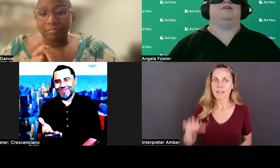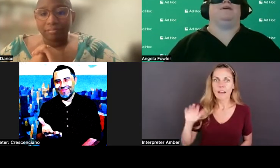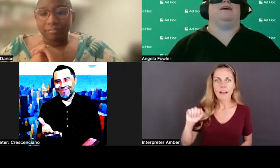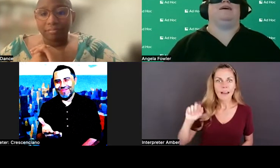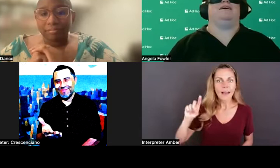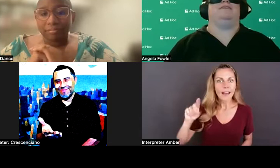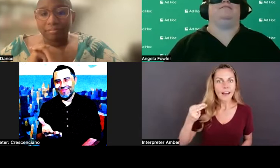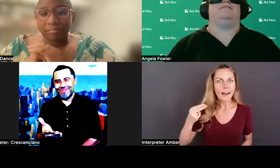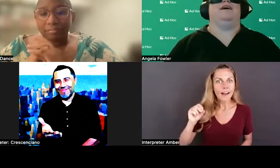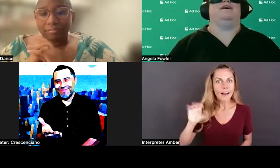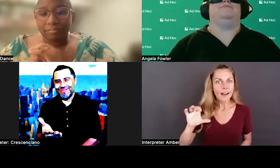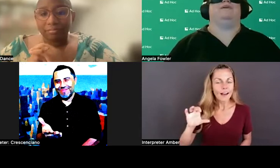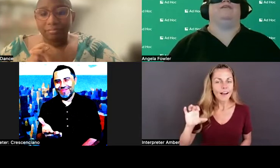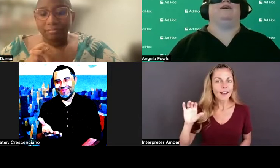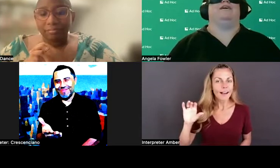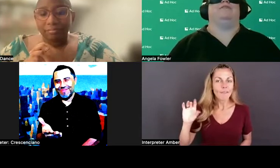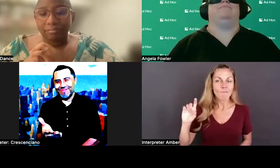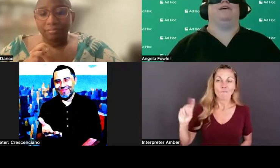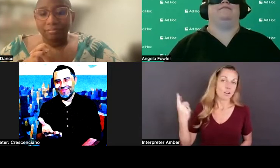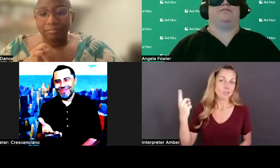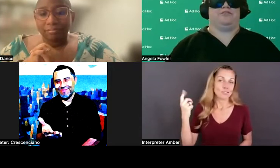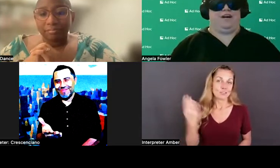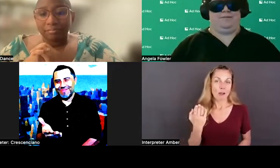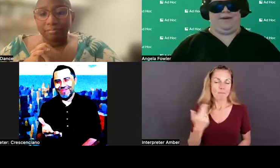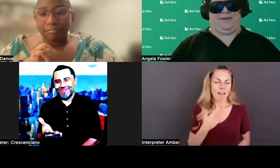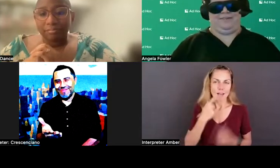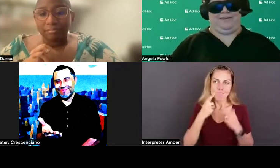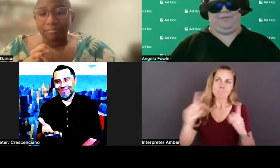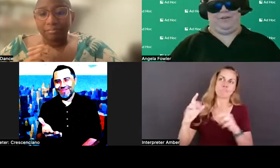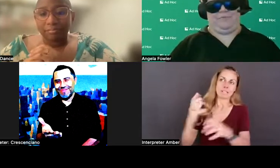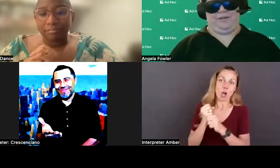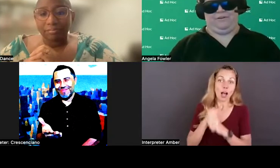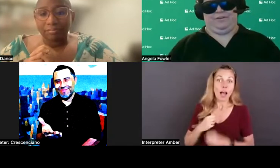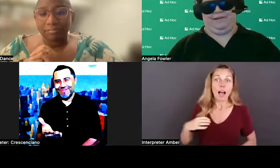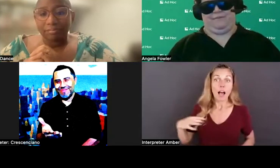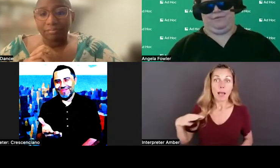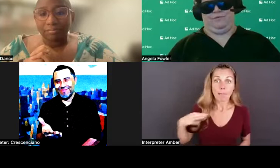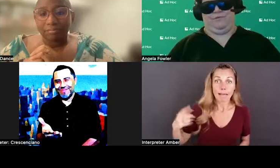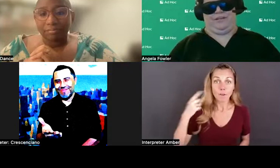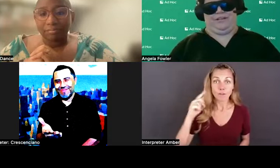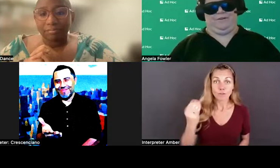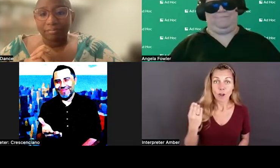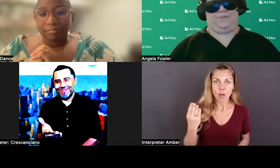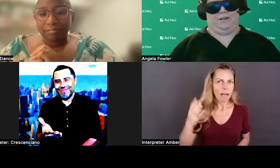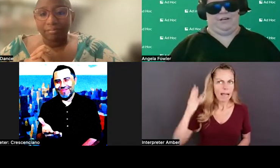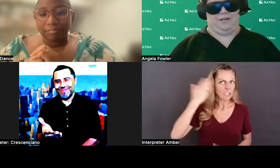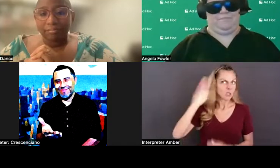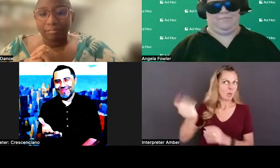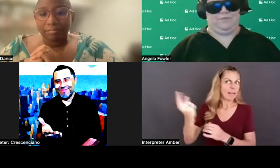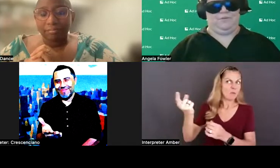job I got where I applied for the job and I didn't know anybody at the time who was working here.